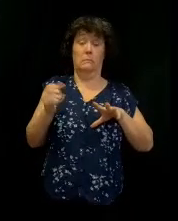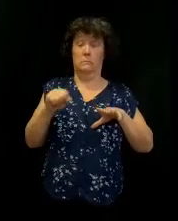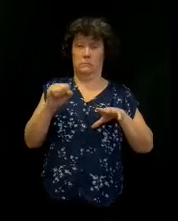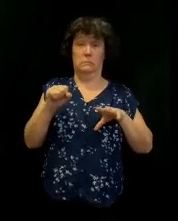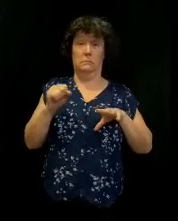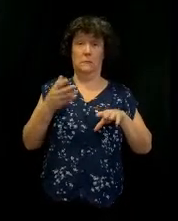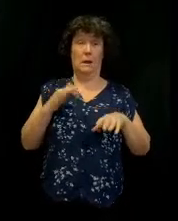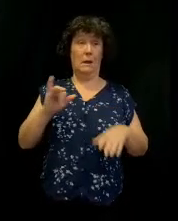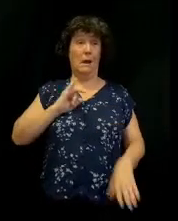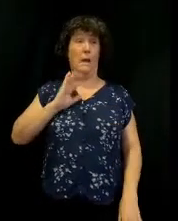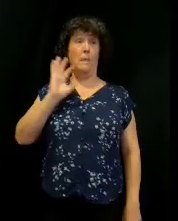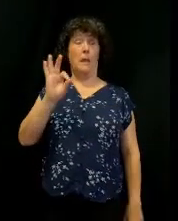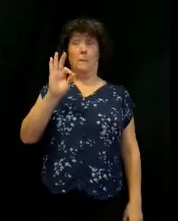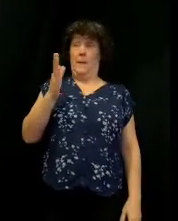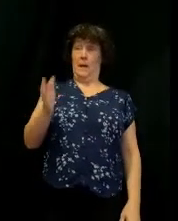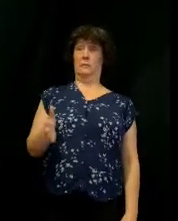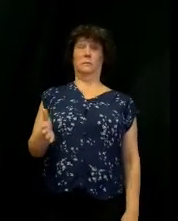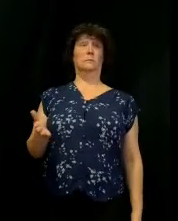pastor.